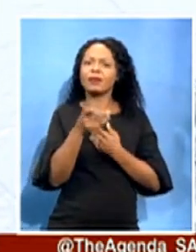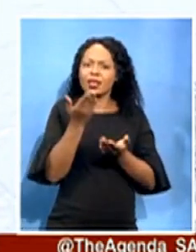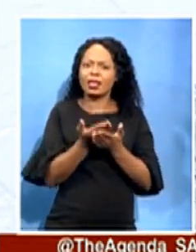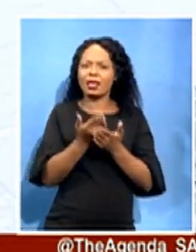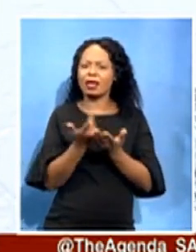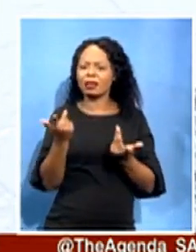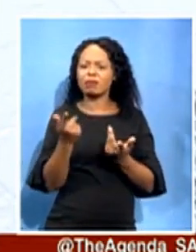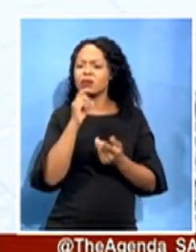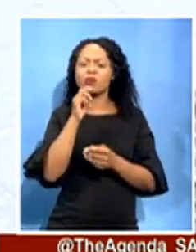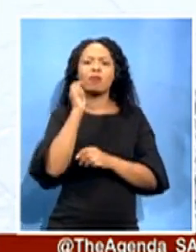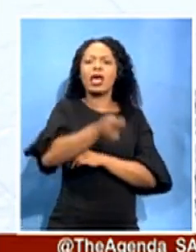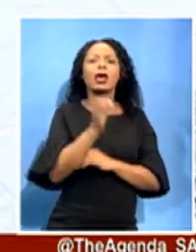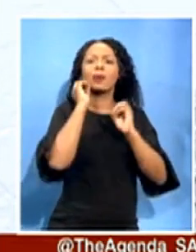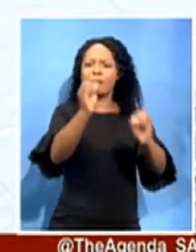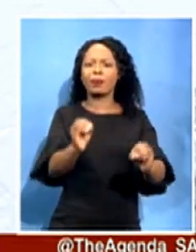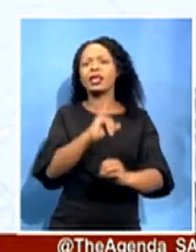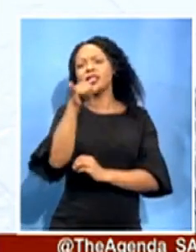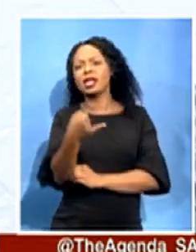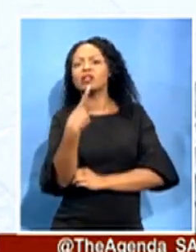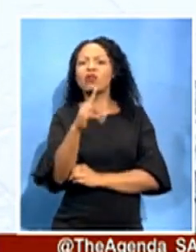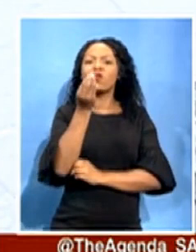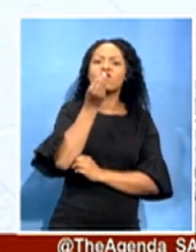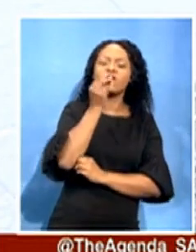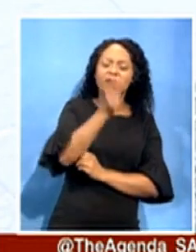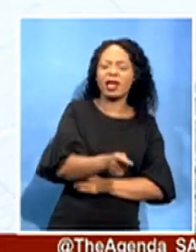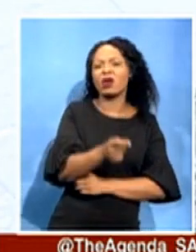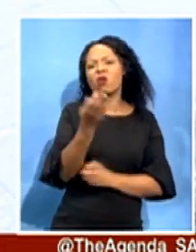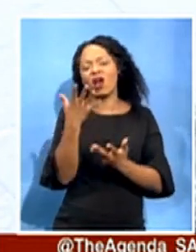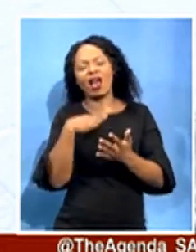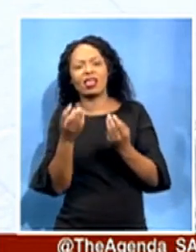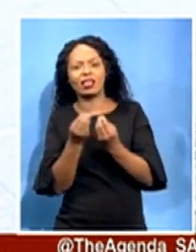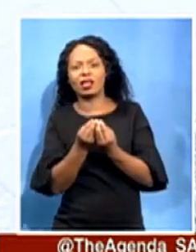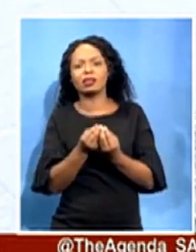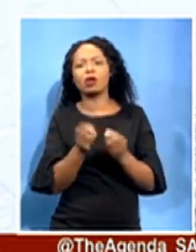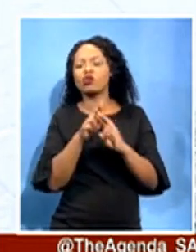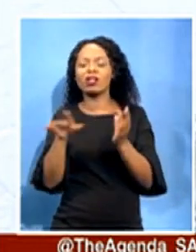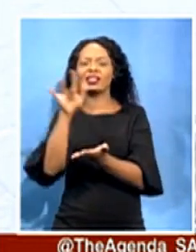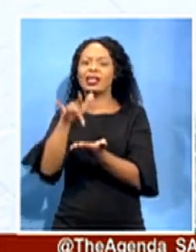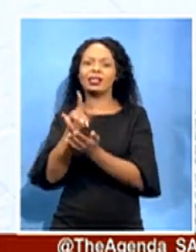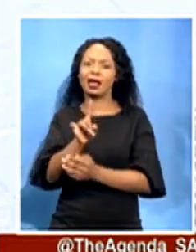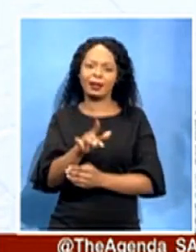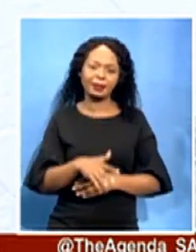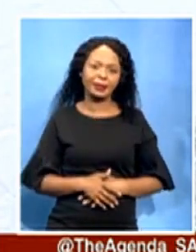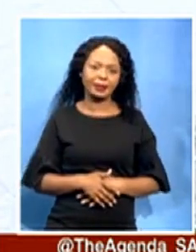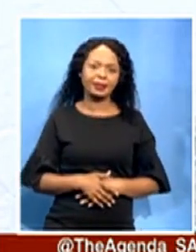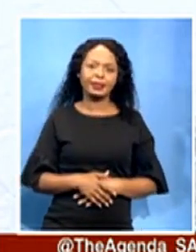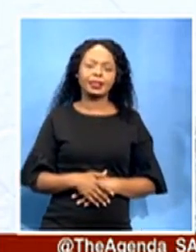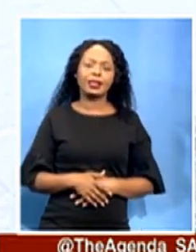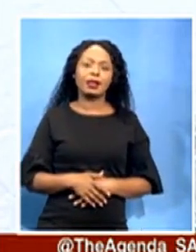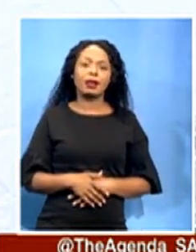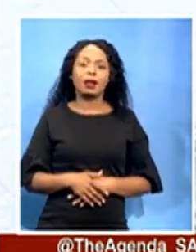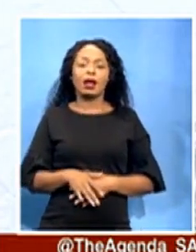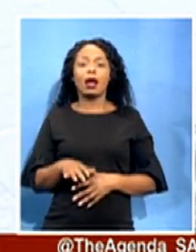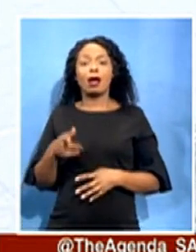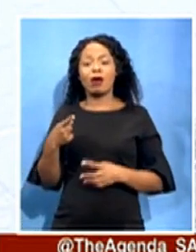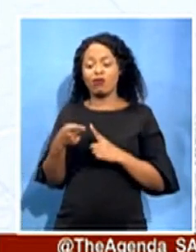food and other necessary things for the camp. Based on these findings, the report recommended